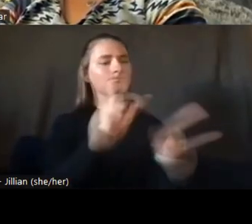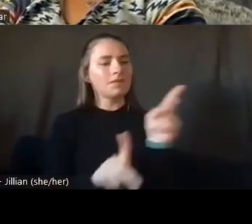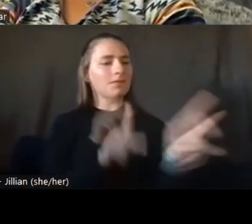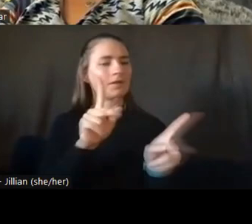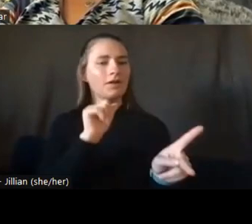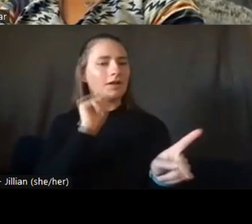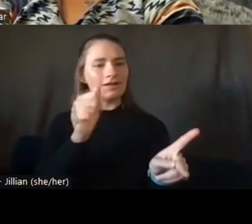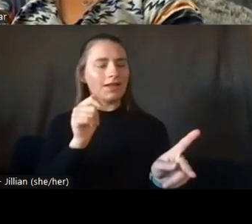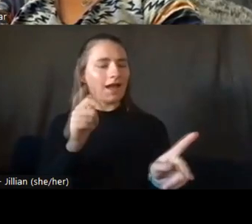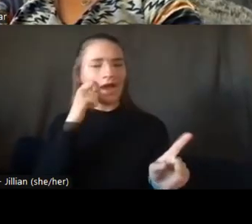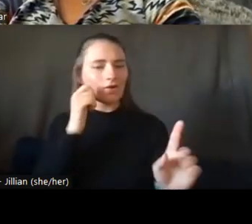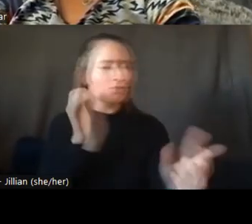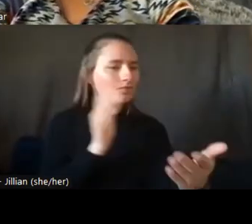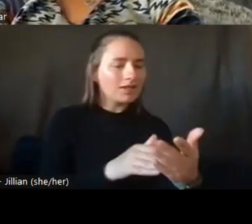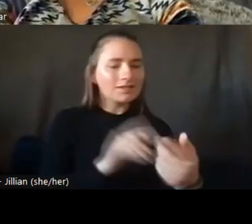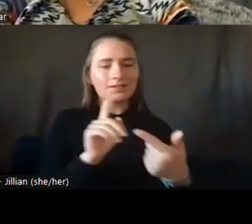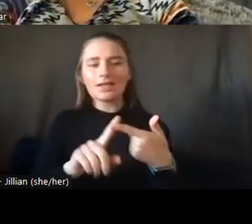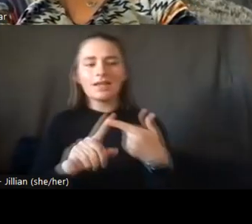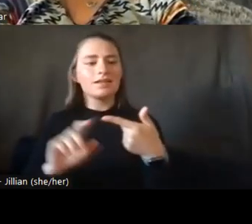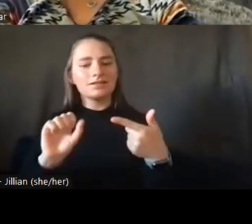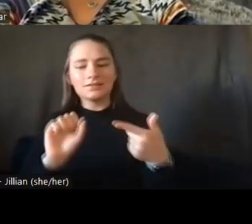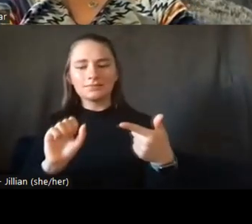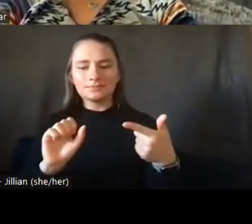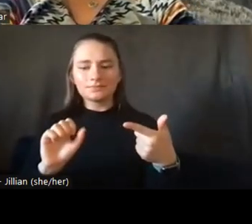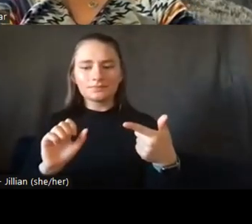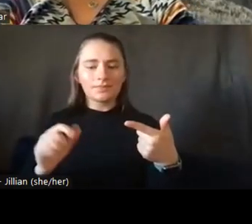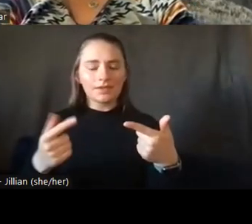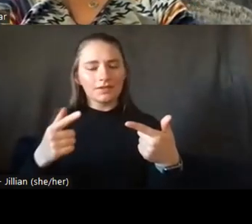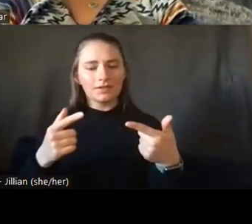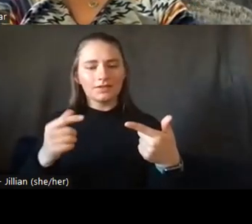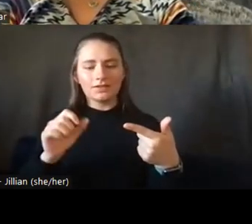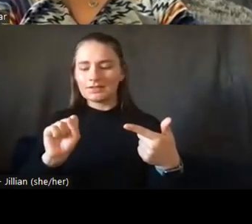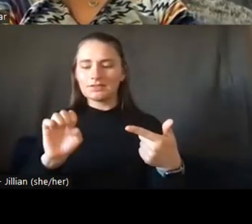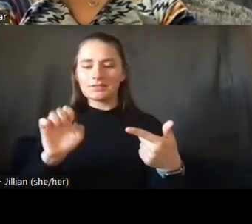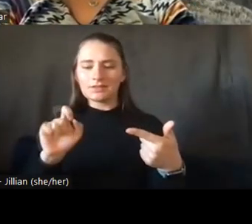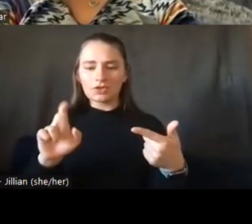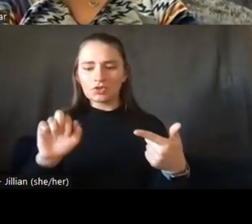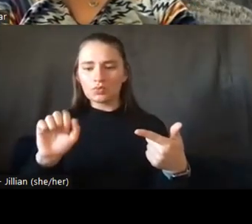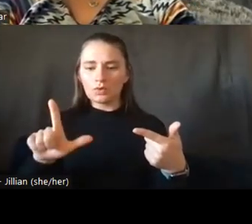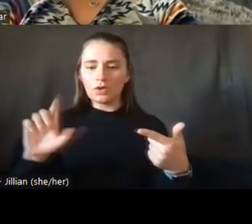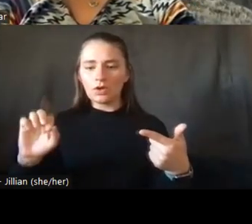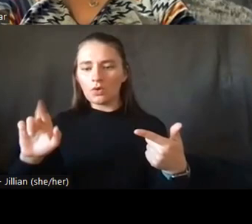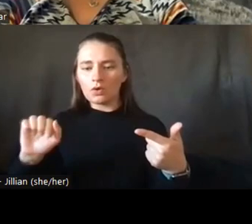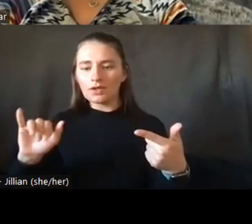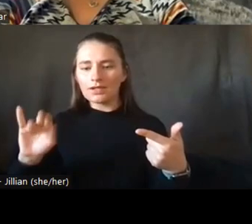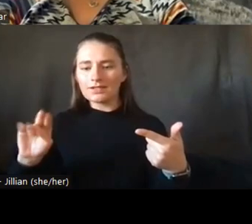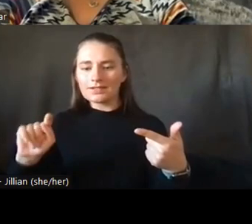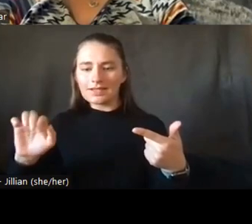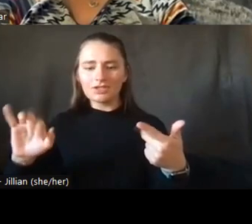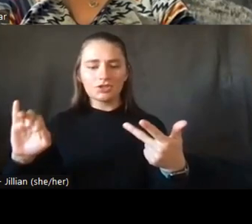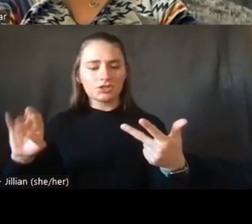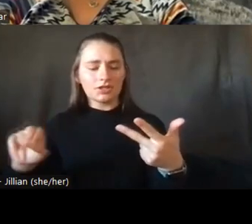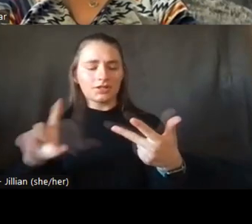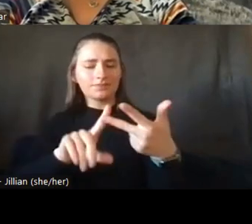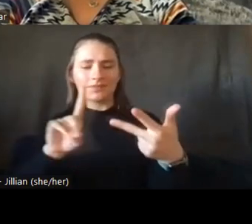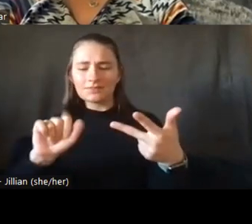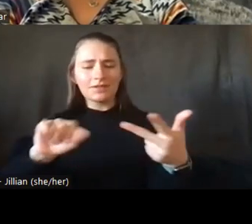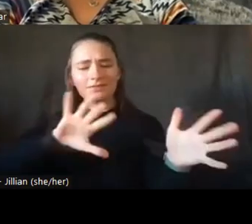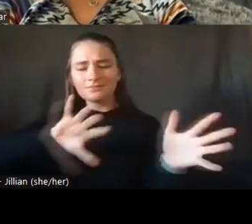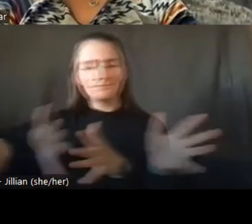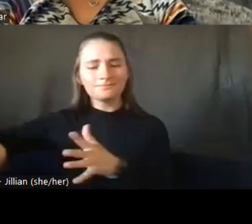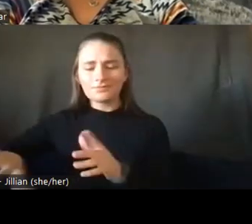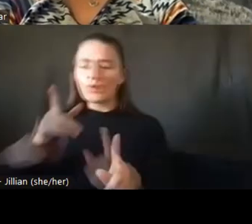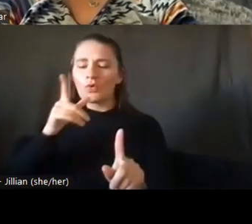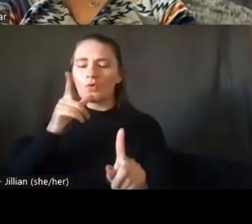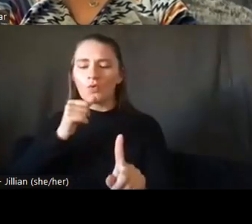race is, their sexual orientation, what their disability is, but who is the person underneath that? So I encourage everybody to look